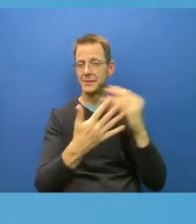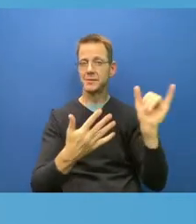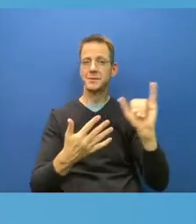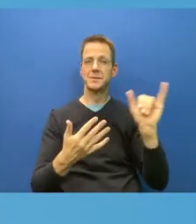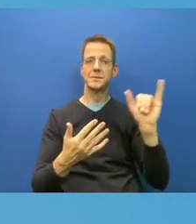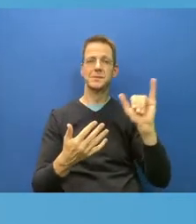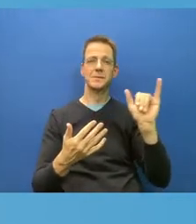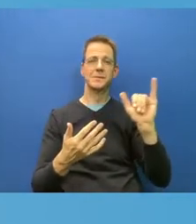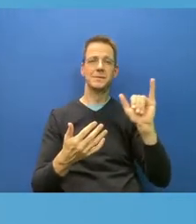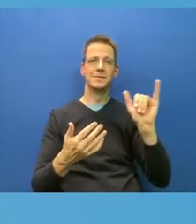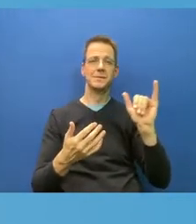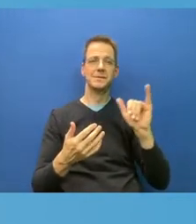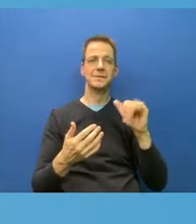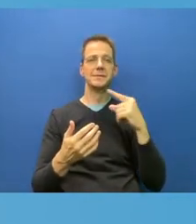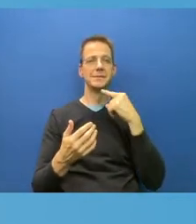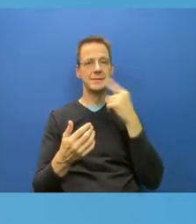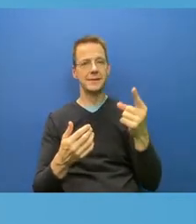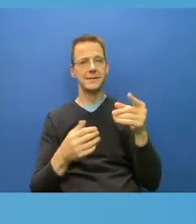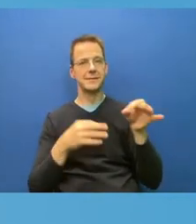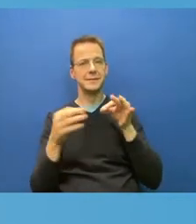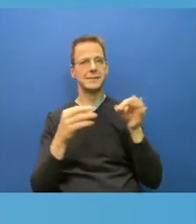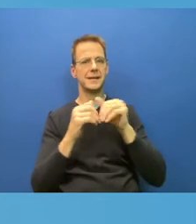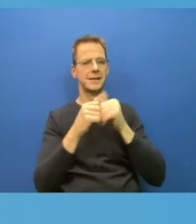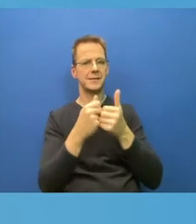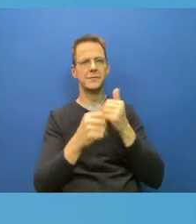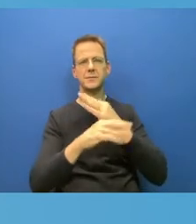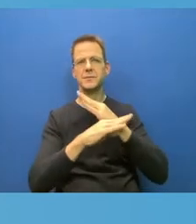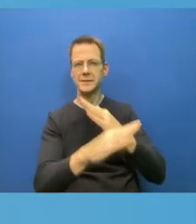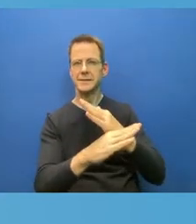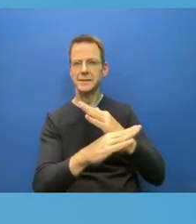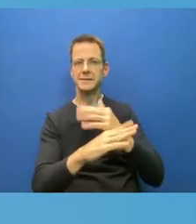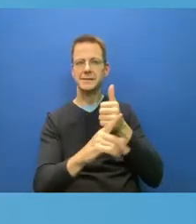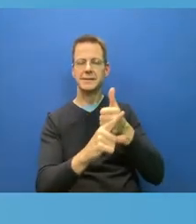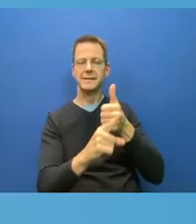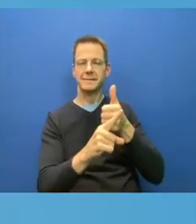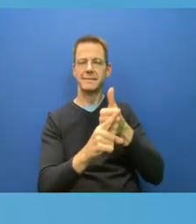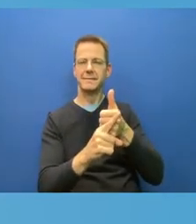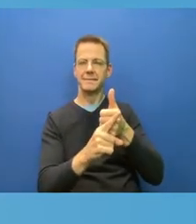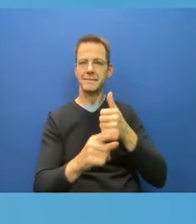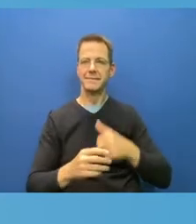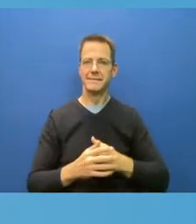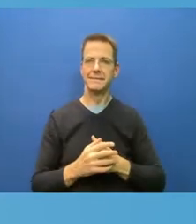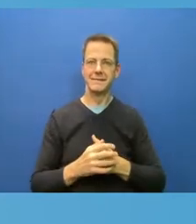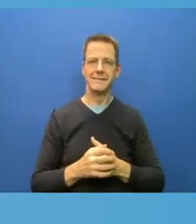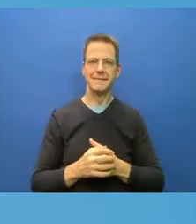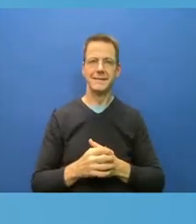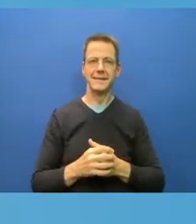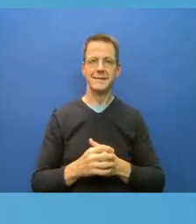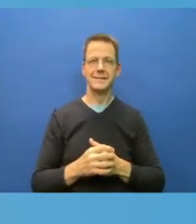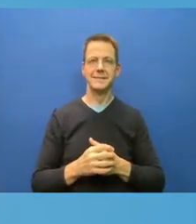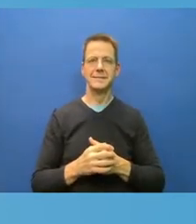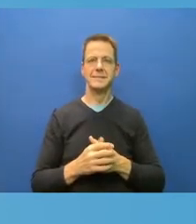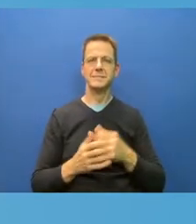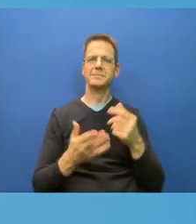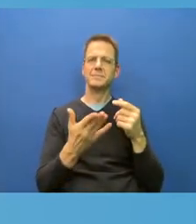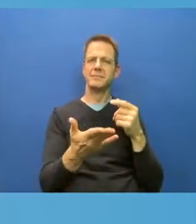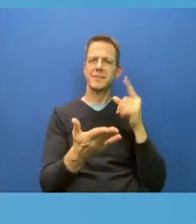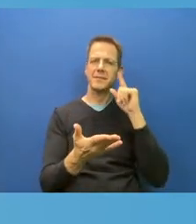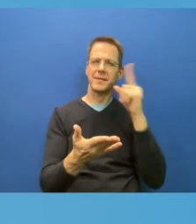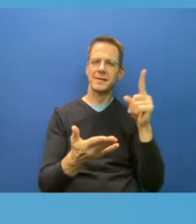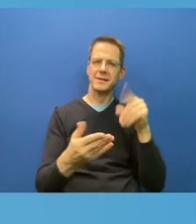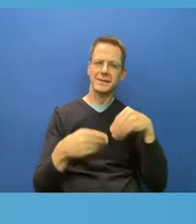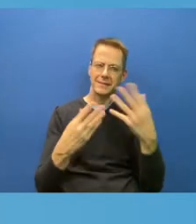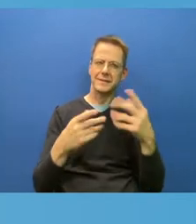they are smart people and give them masks. And if we could all upgrade our masks to